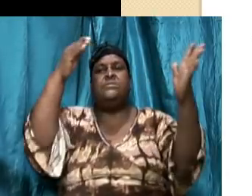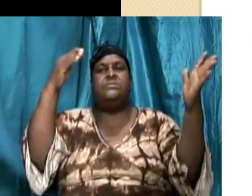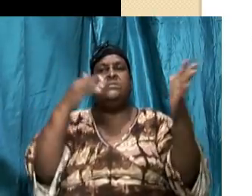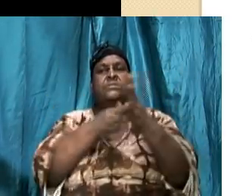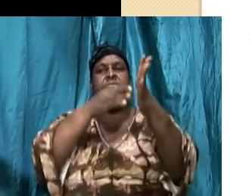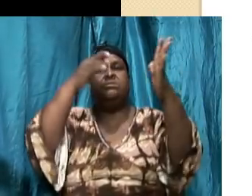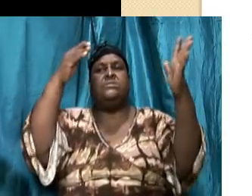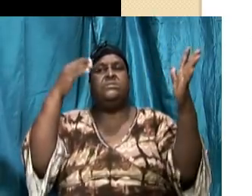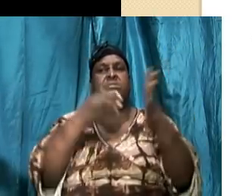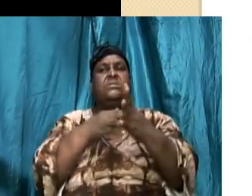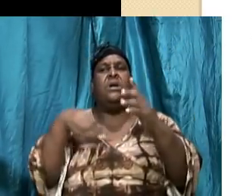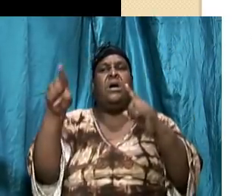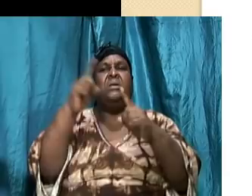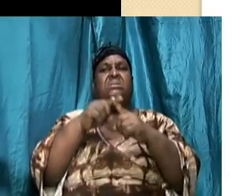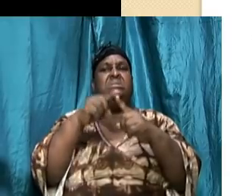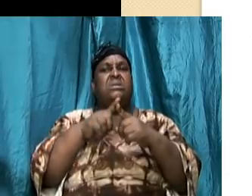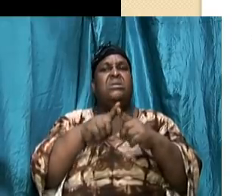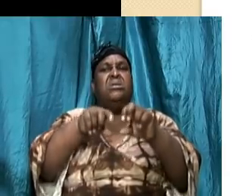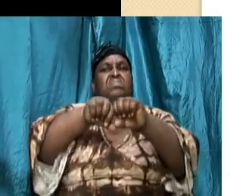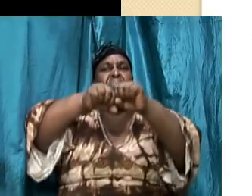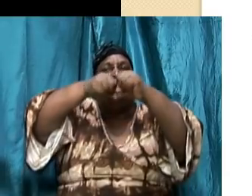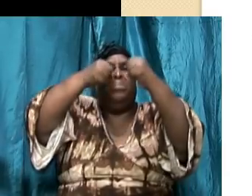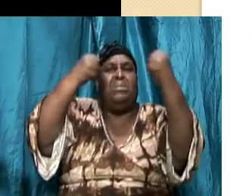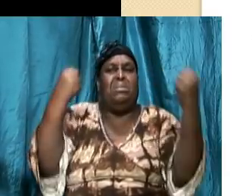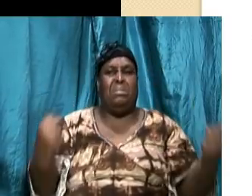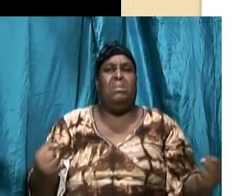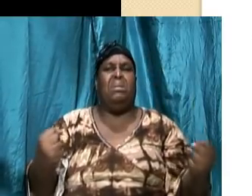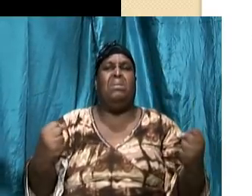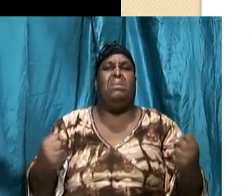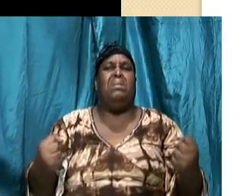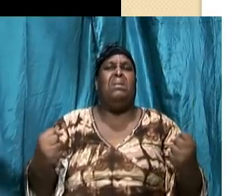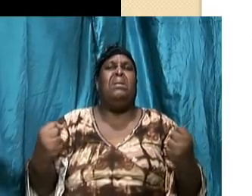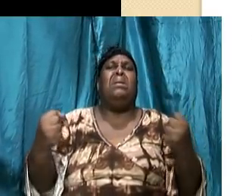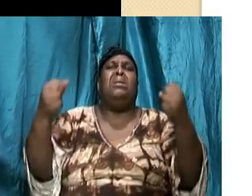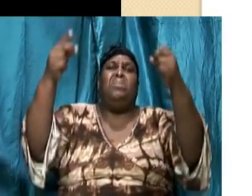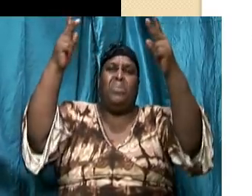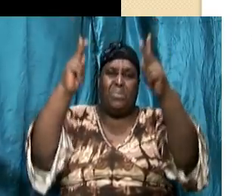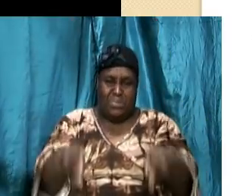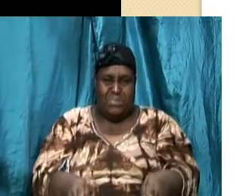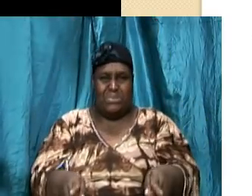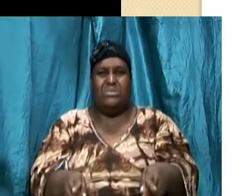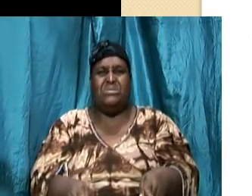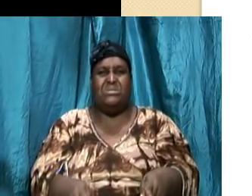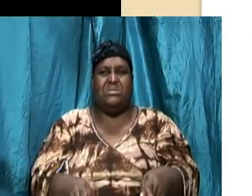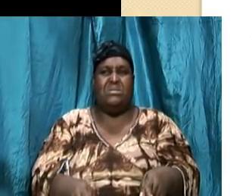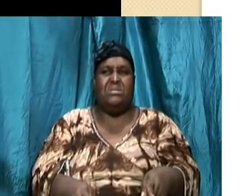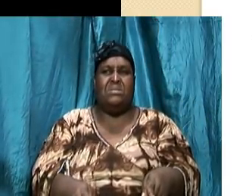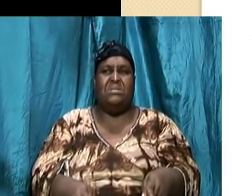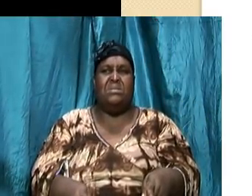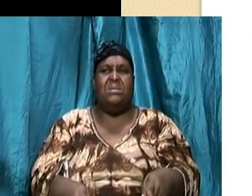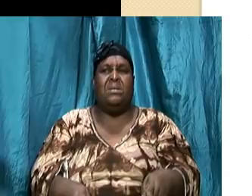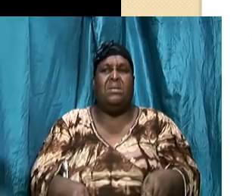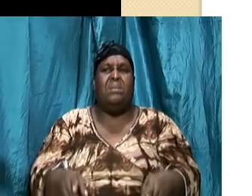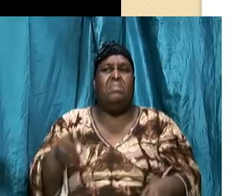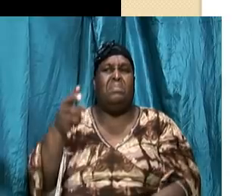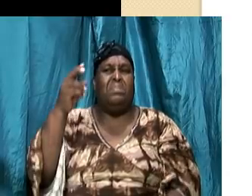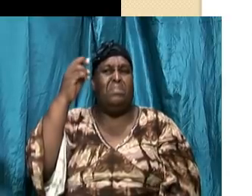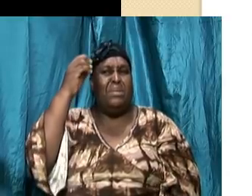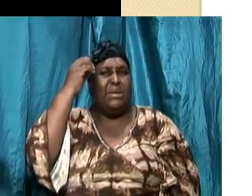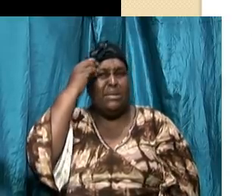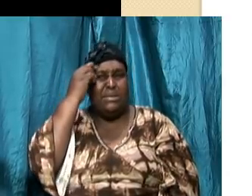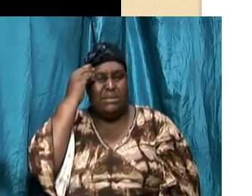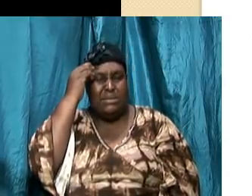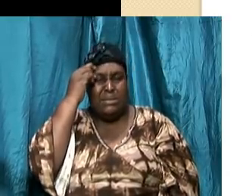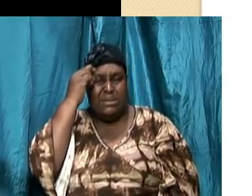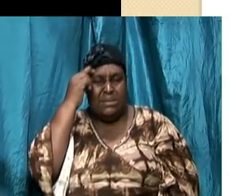and again until he breaks down a person's mental